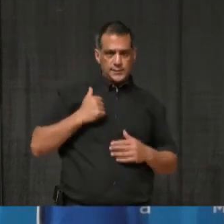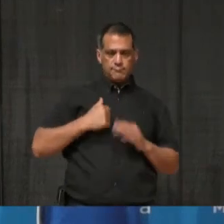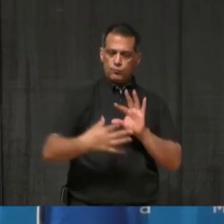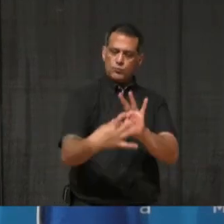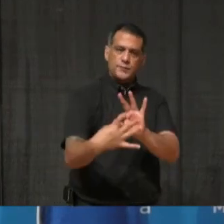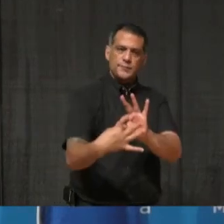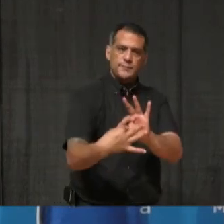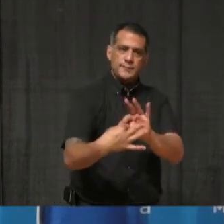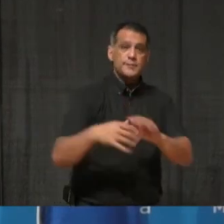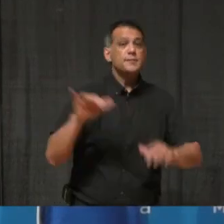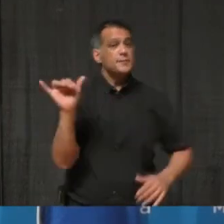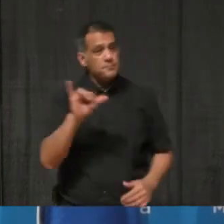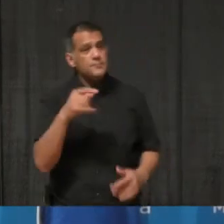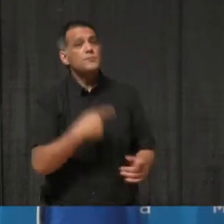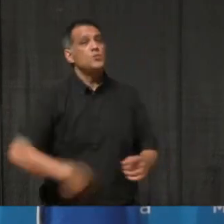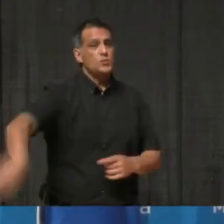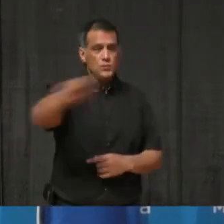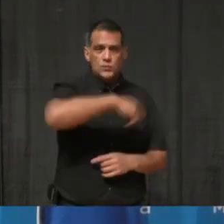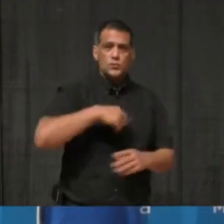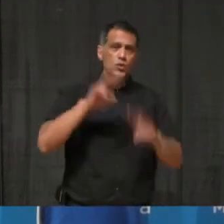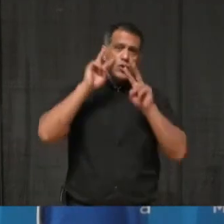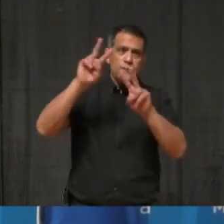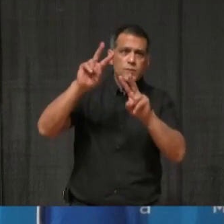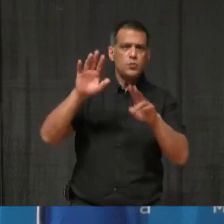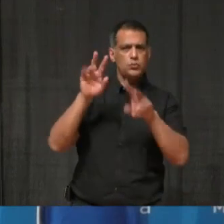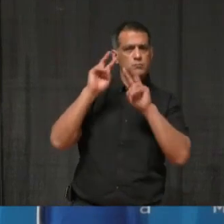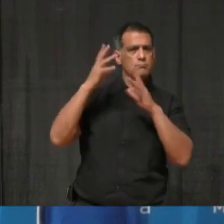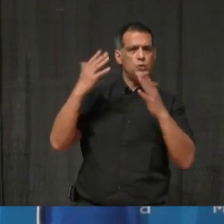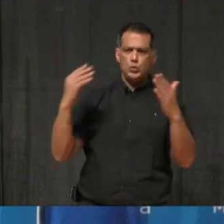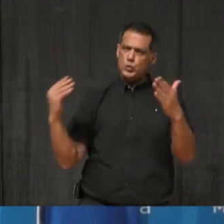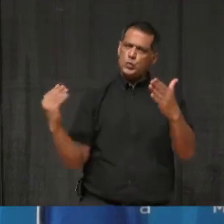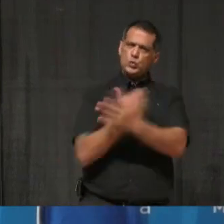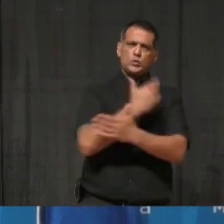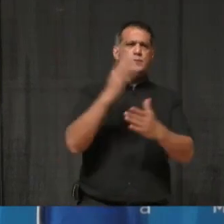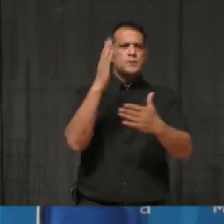I'm looking forward to this new chapter in the United States.